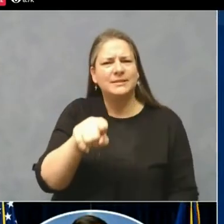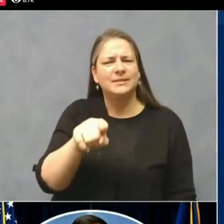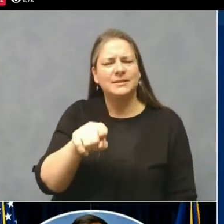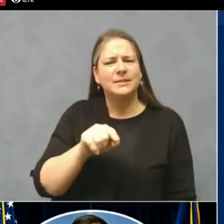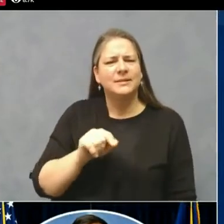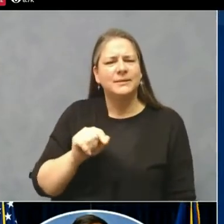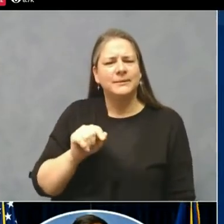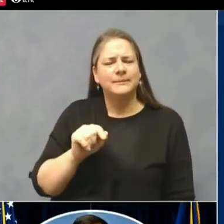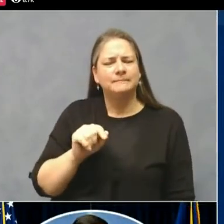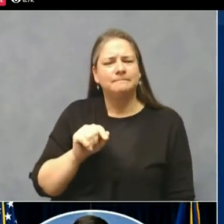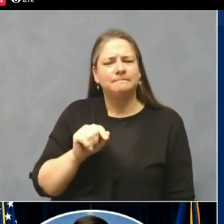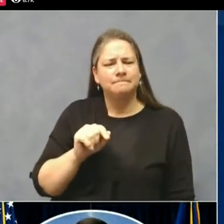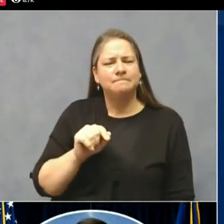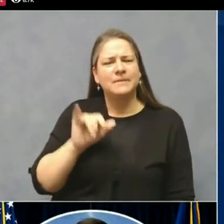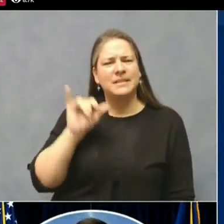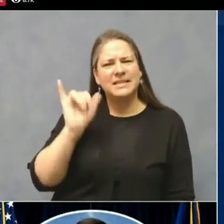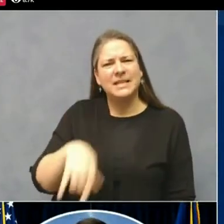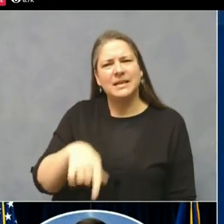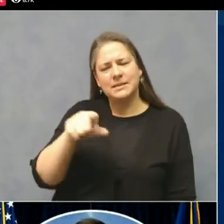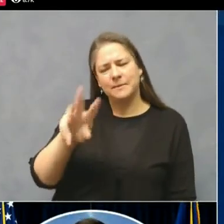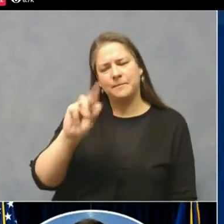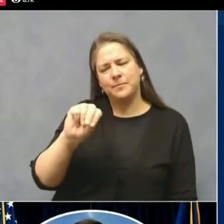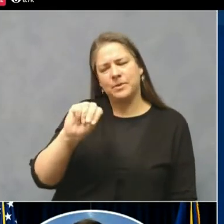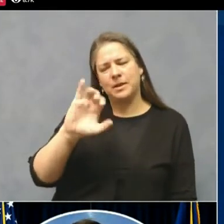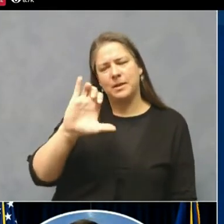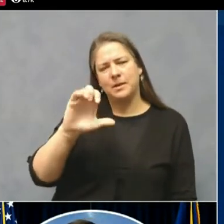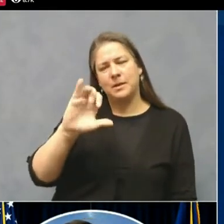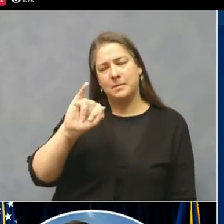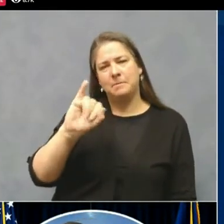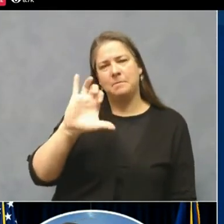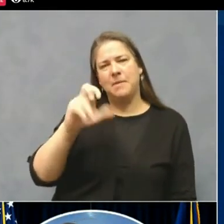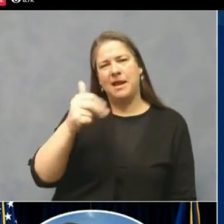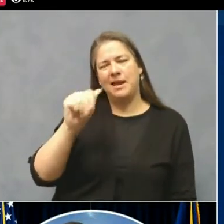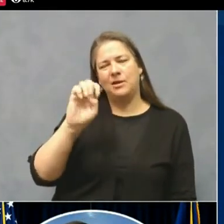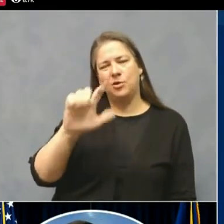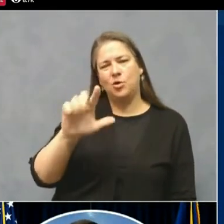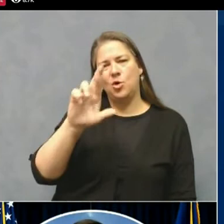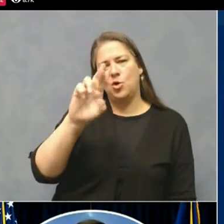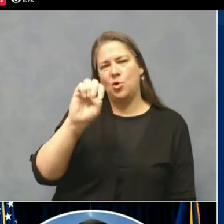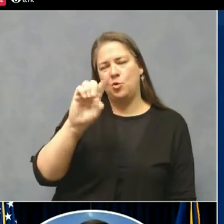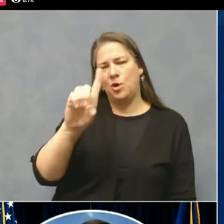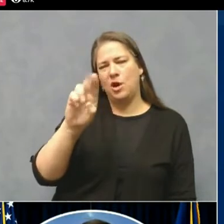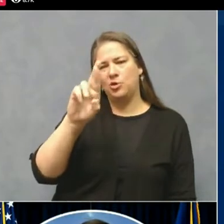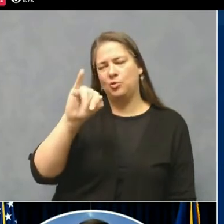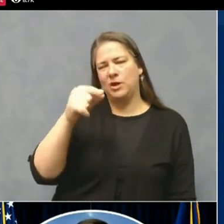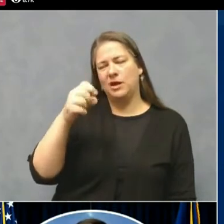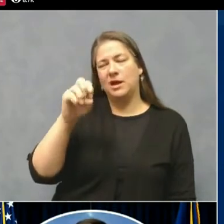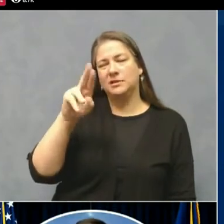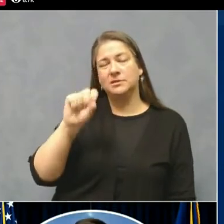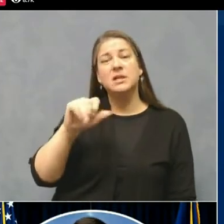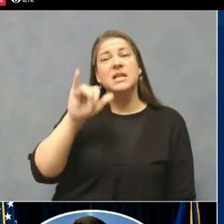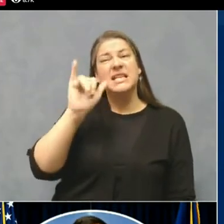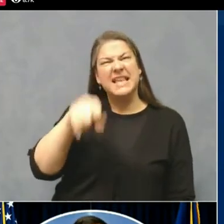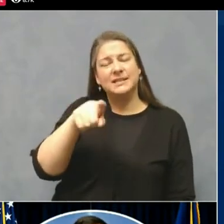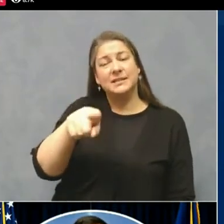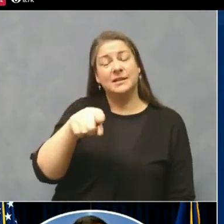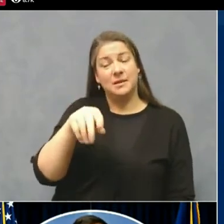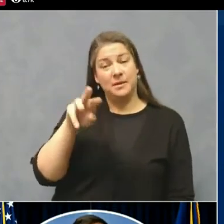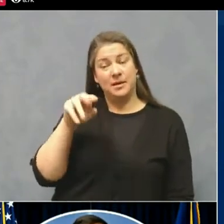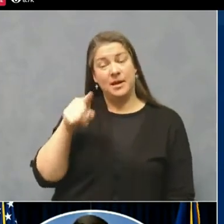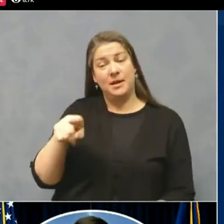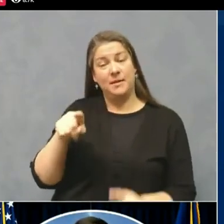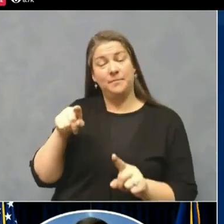This is Michael Rodriguez. On Friday, November 20th, COVID took one of our frontline